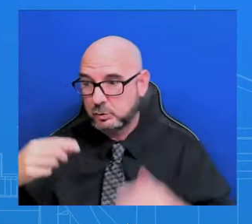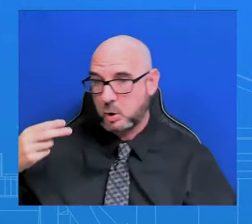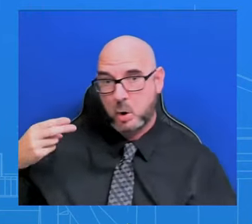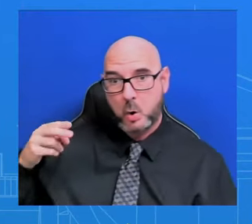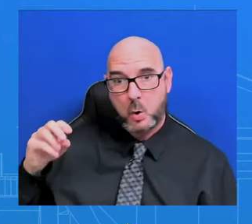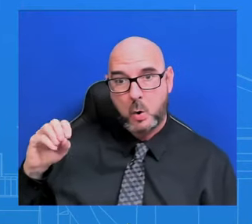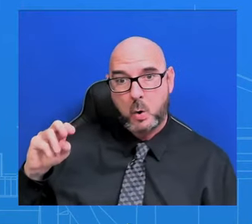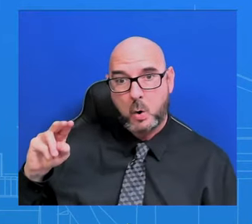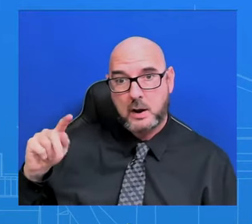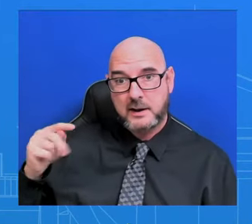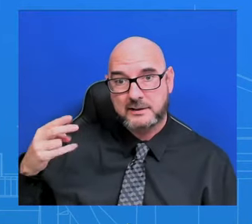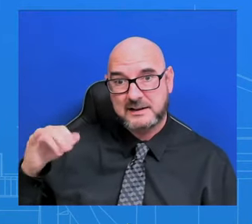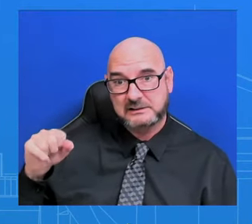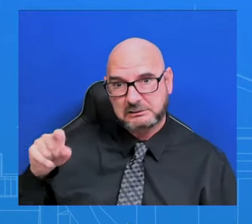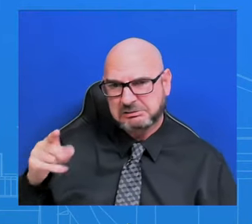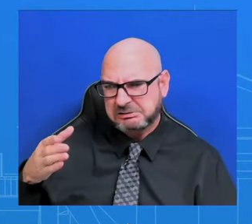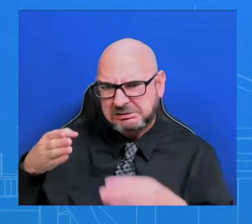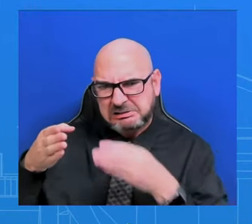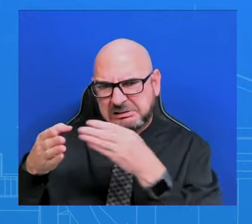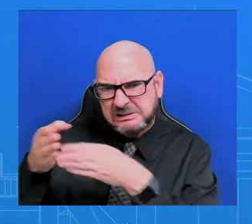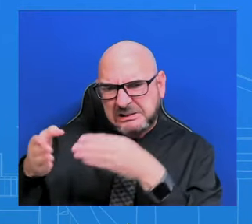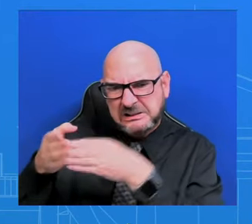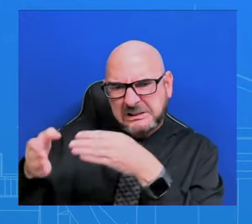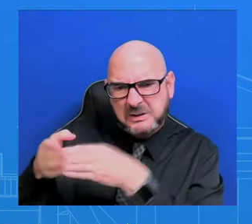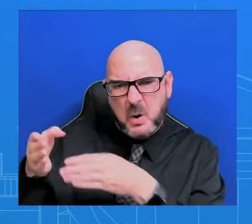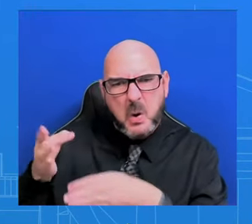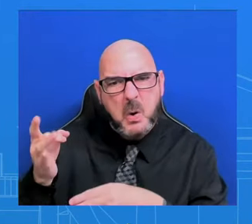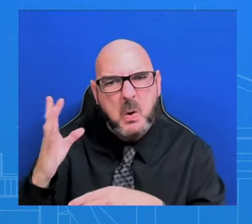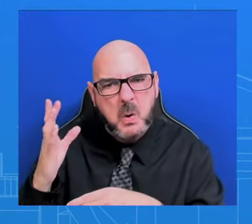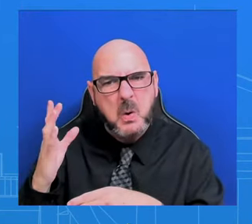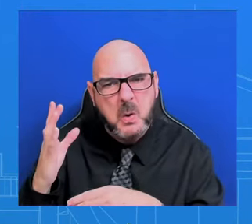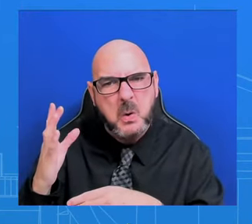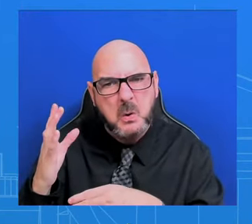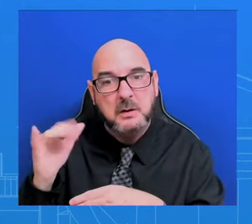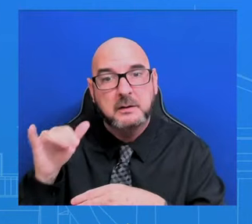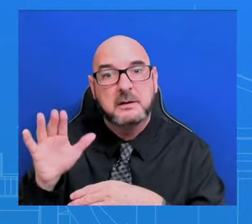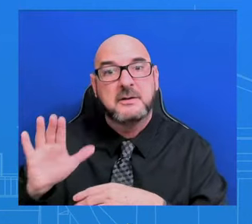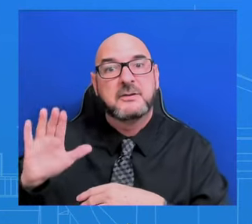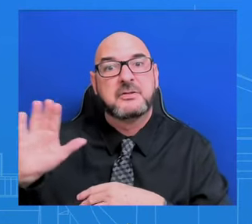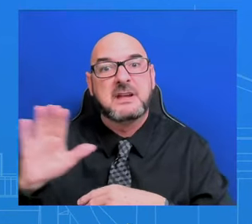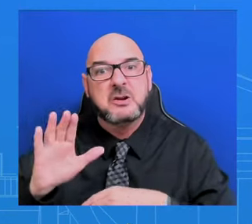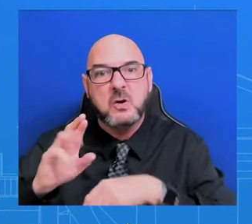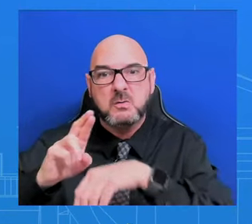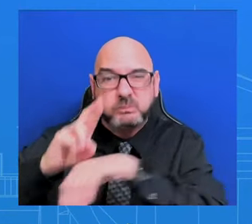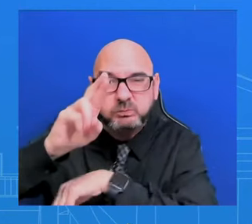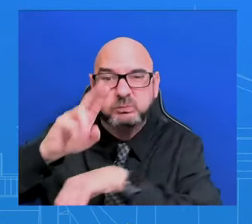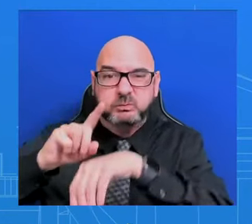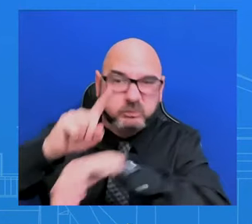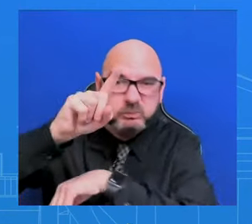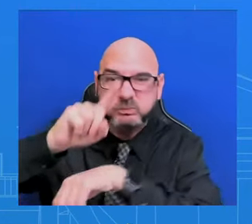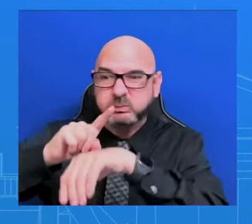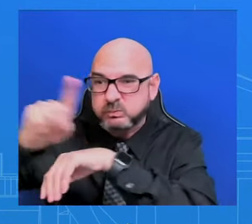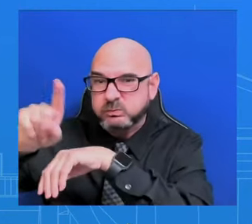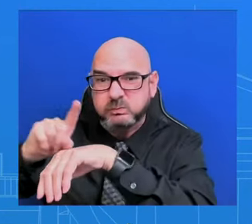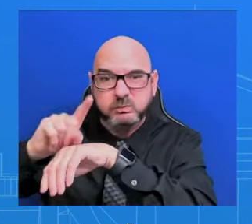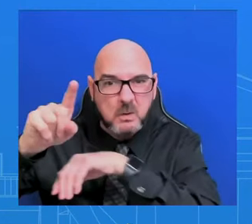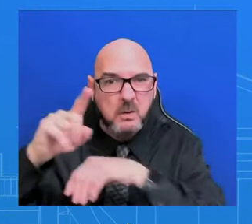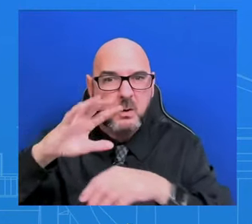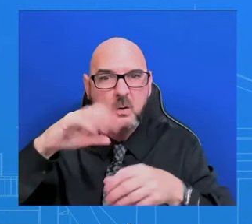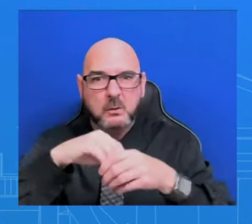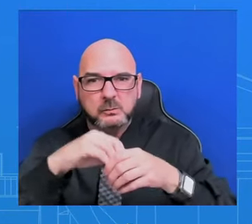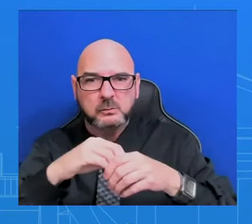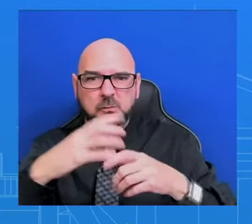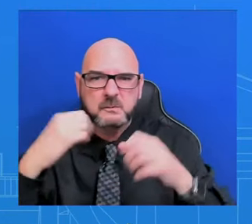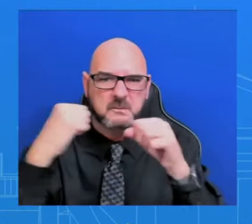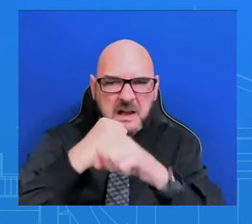These self-defense strikes targeted missile systems and launchers, unmanned aerial and surface vessels, storage facilities, fighter aircraft, helicopters,